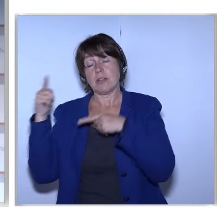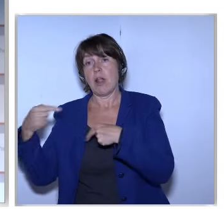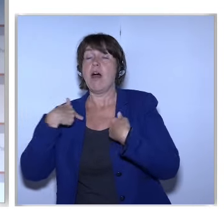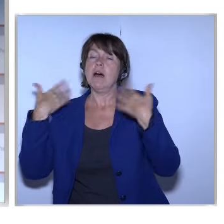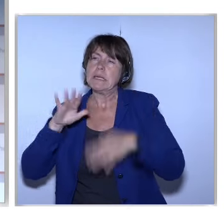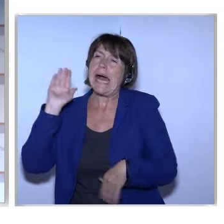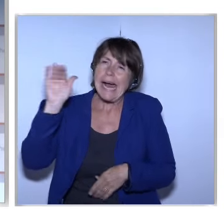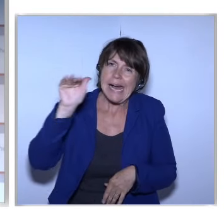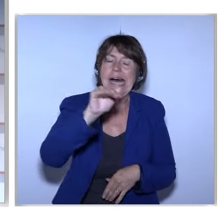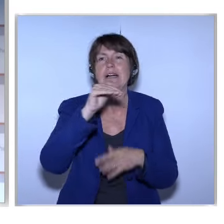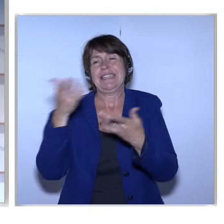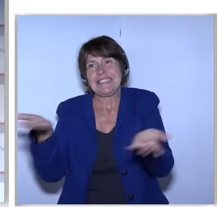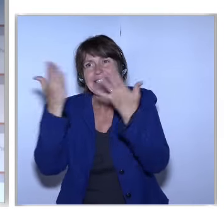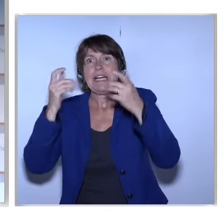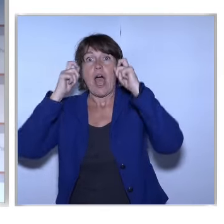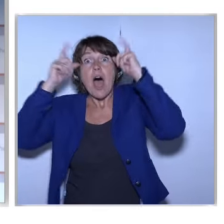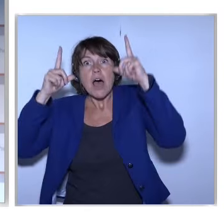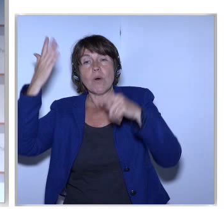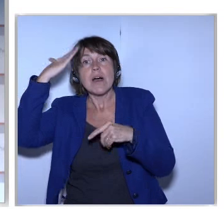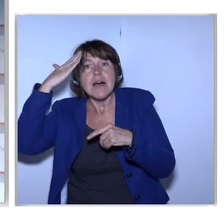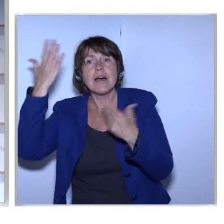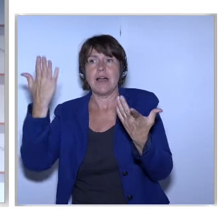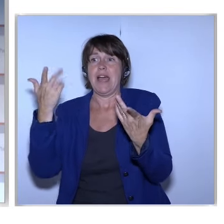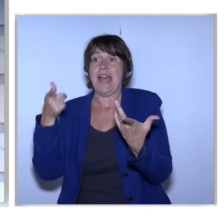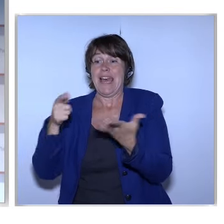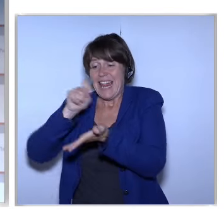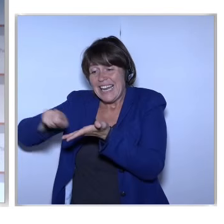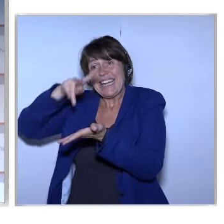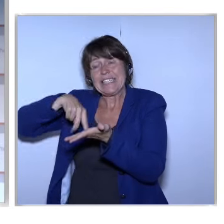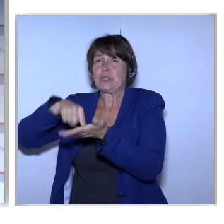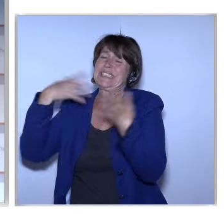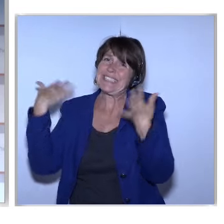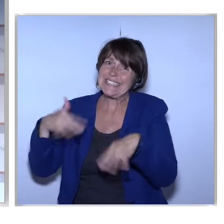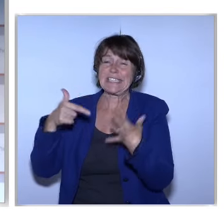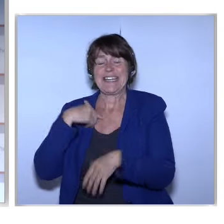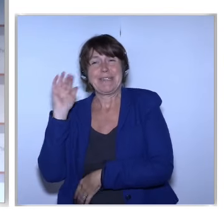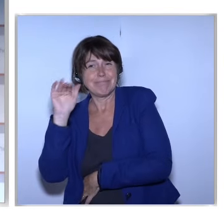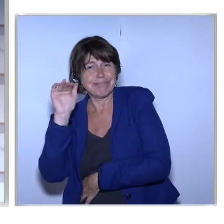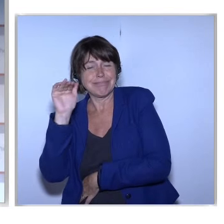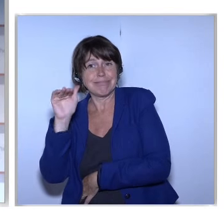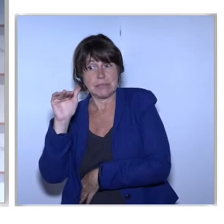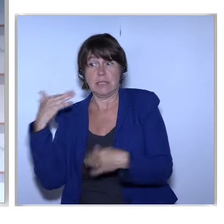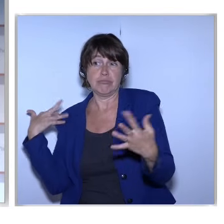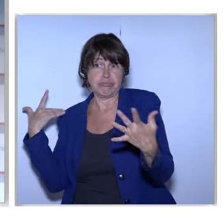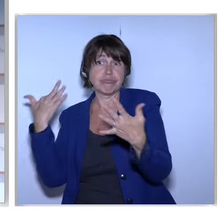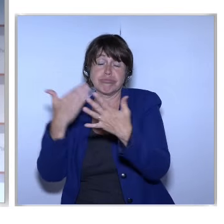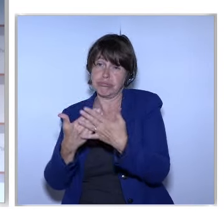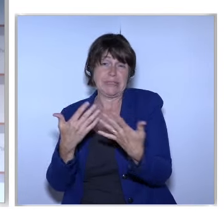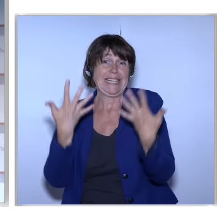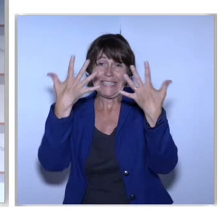Awareness About The Importance Of Literacy From About Over A Decade And I've Been Happy To Do It For Many More